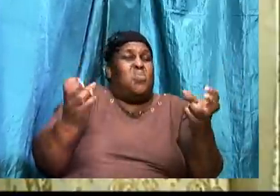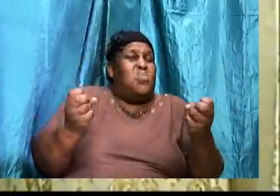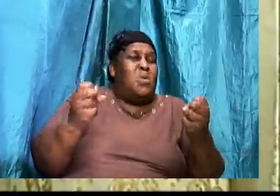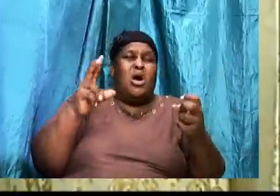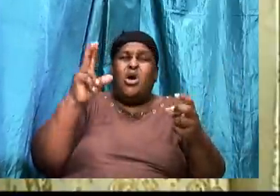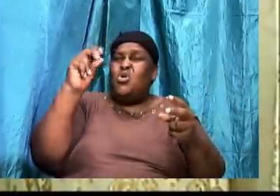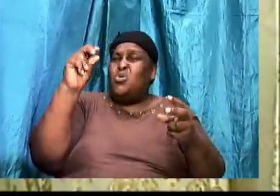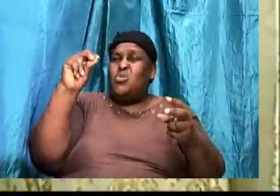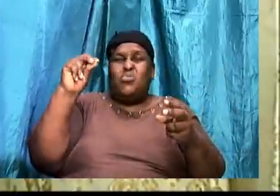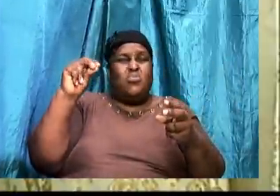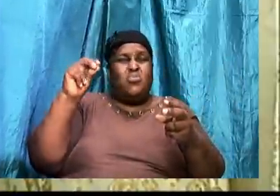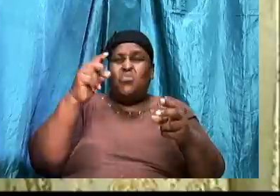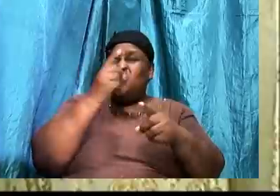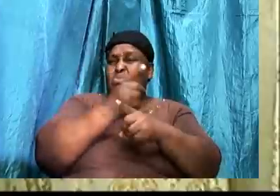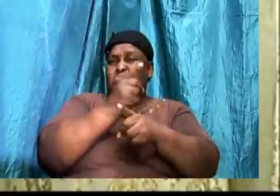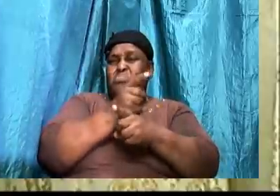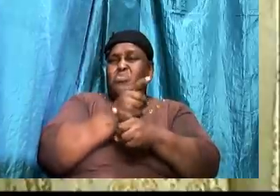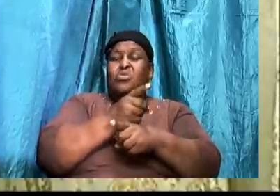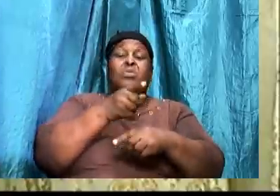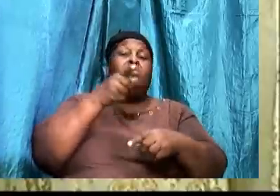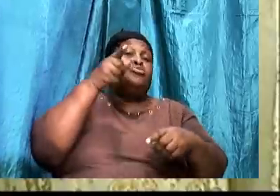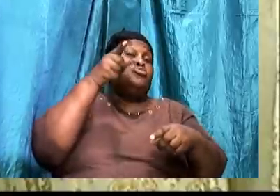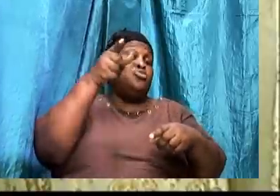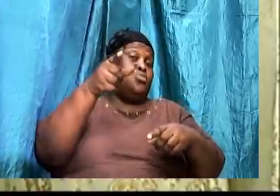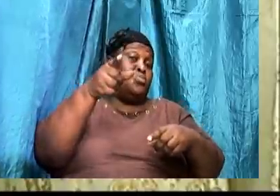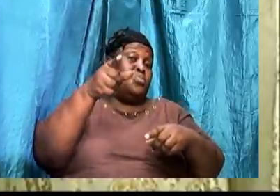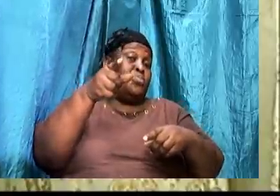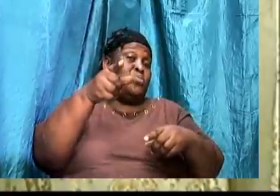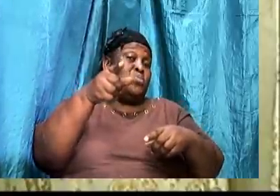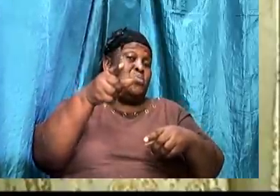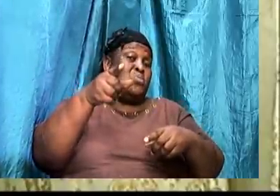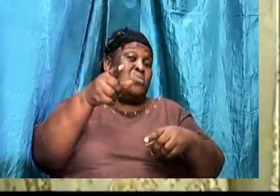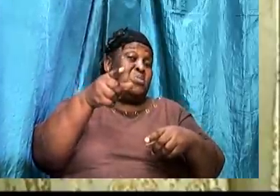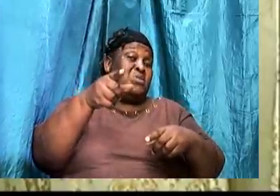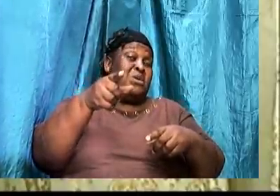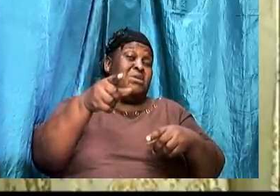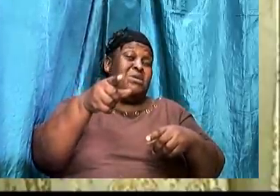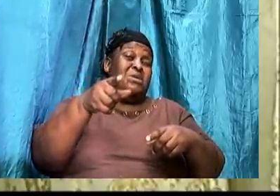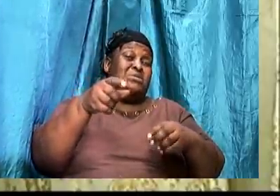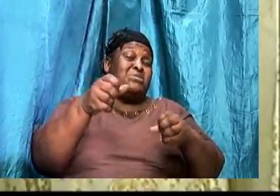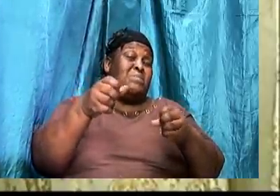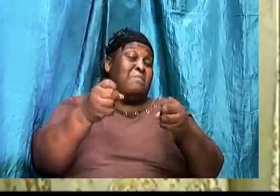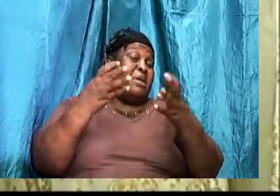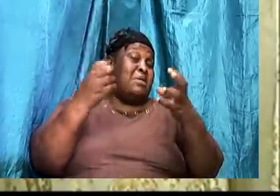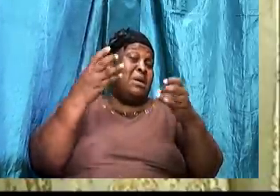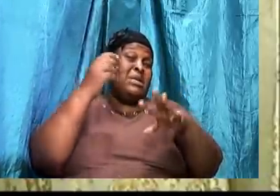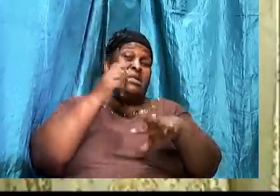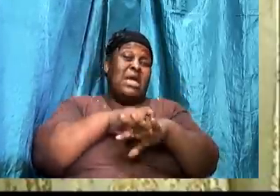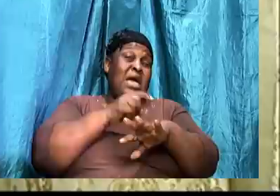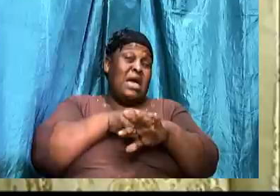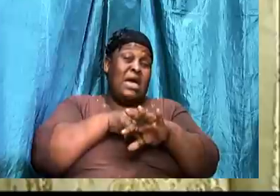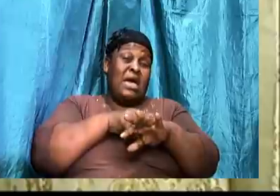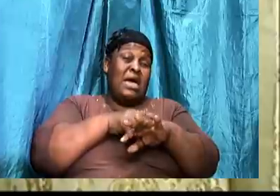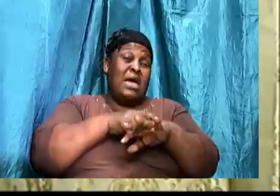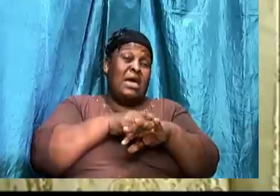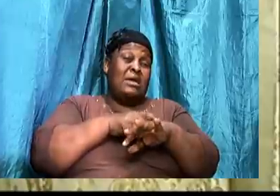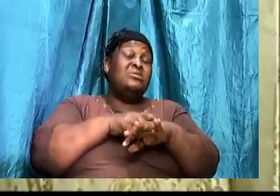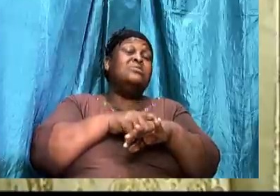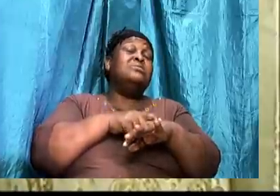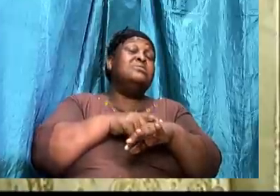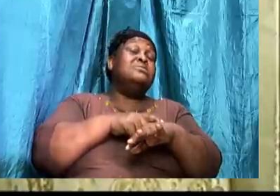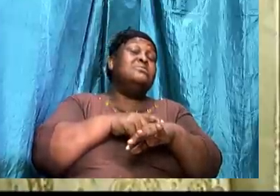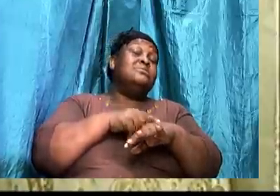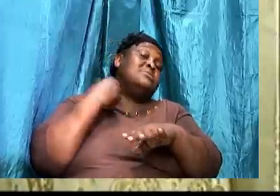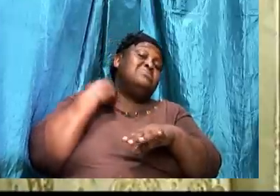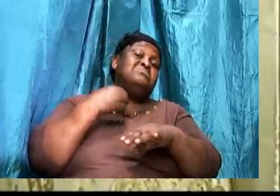that is often reproof. And continue to stiff his neck. Shall be suddenly cut off. And that